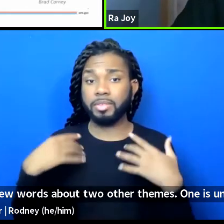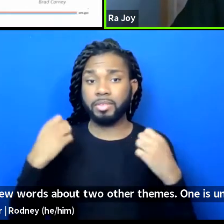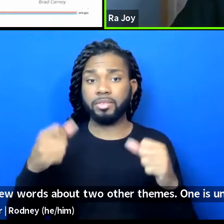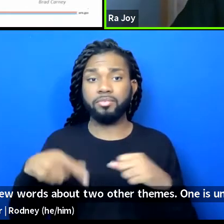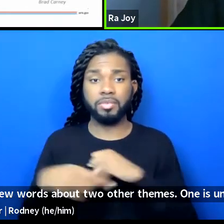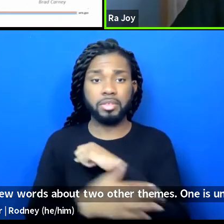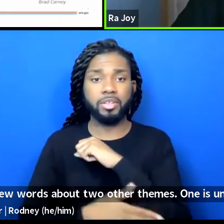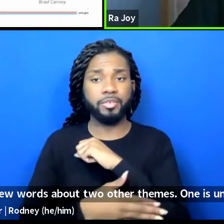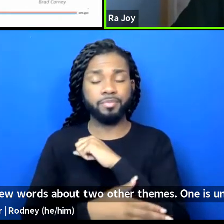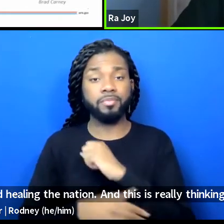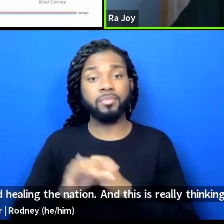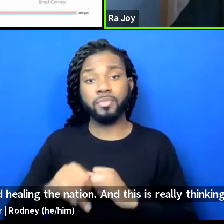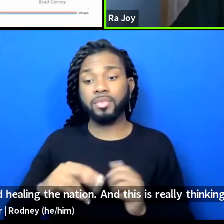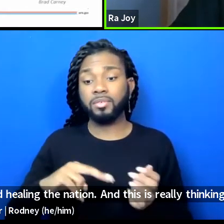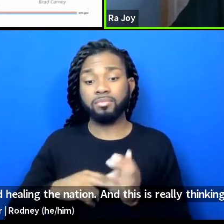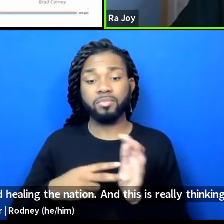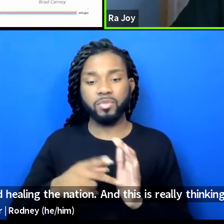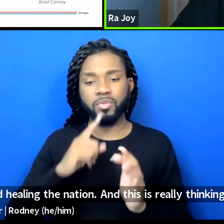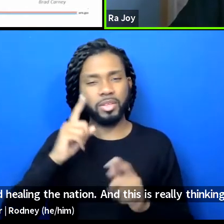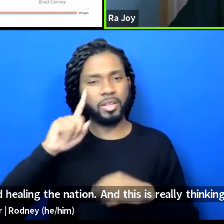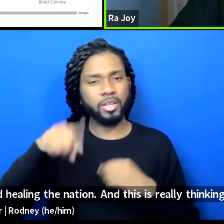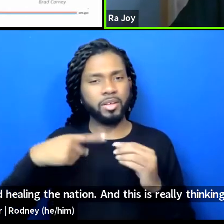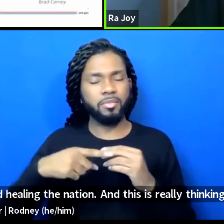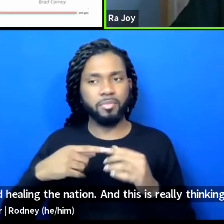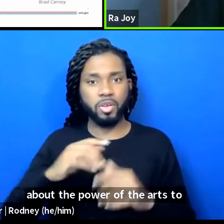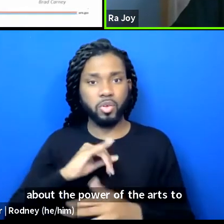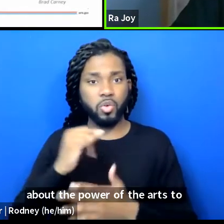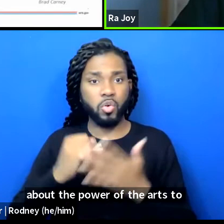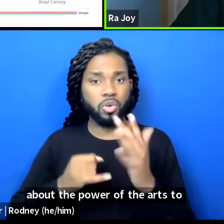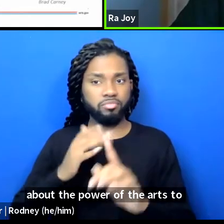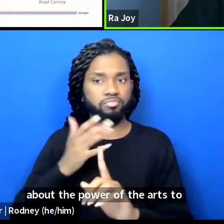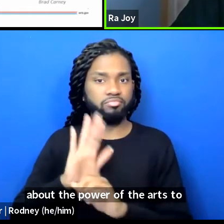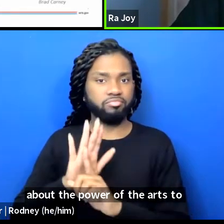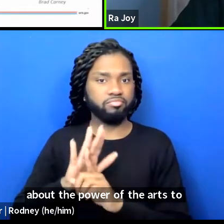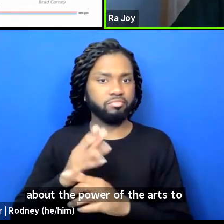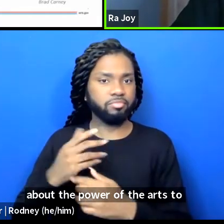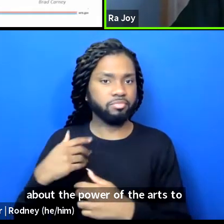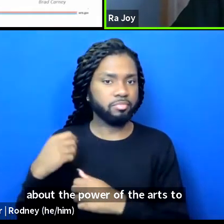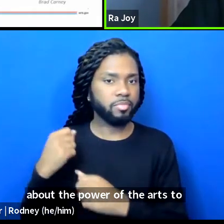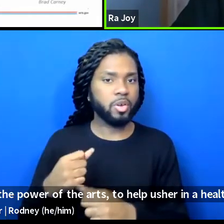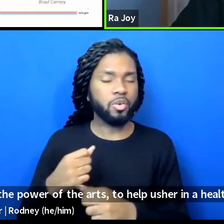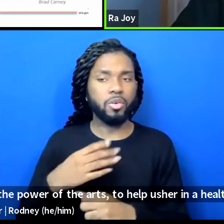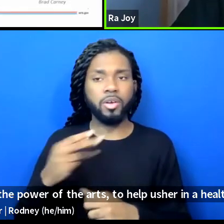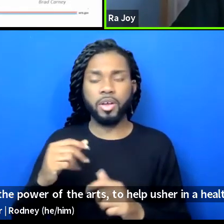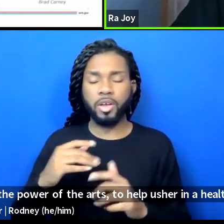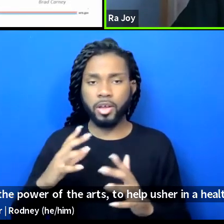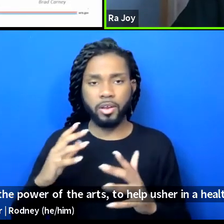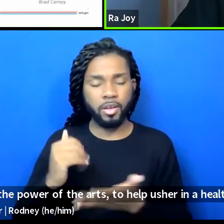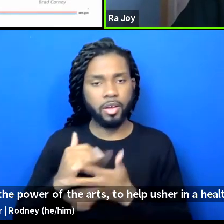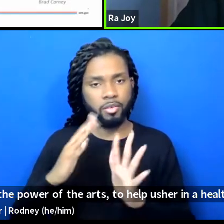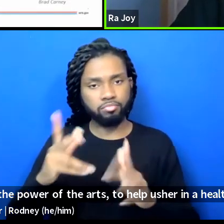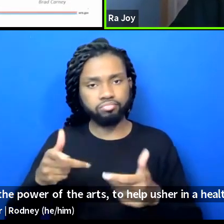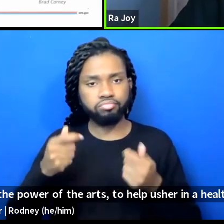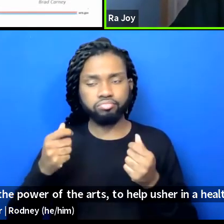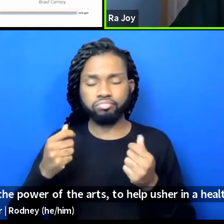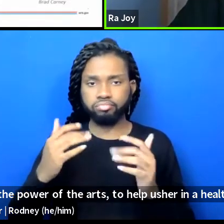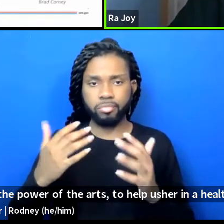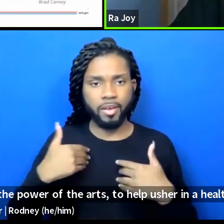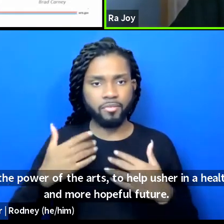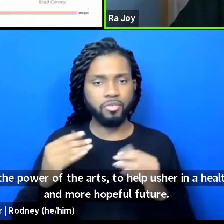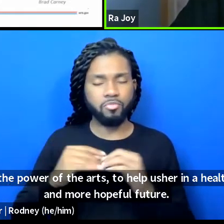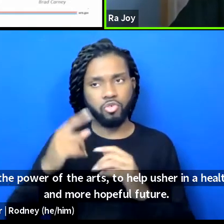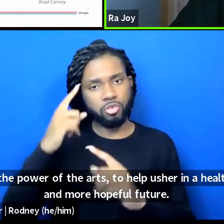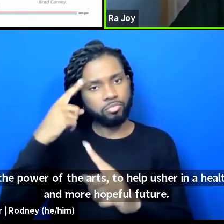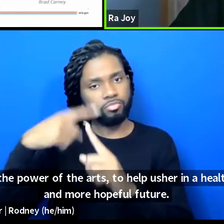about the power of the arts to help usher in a healthier and more hopeful future. The